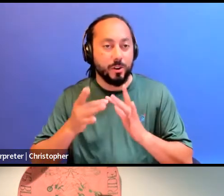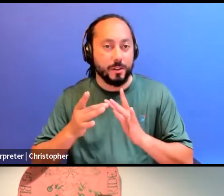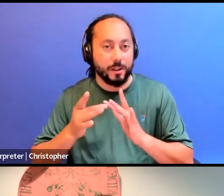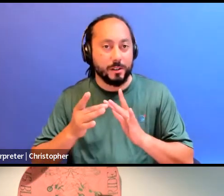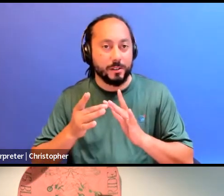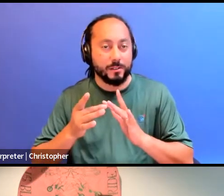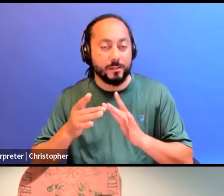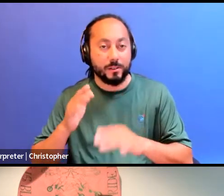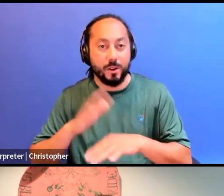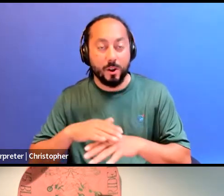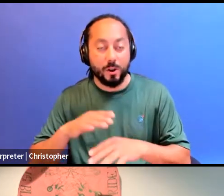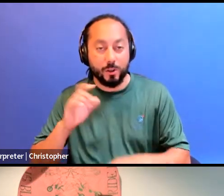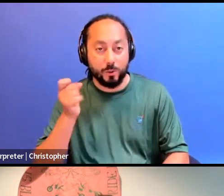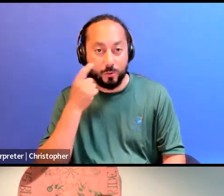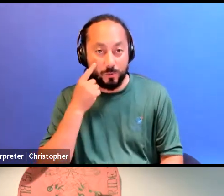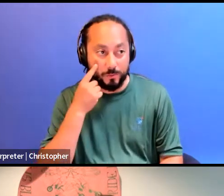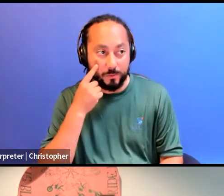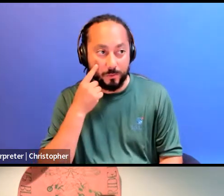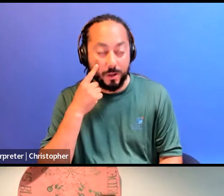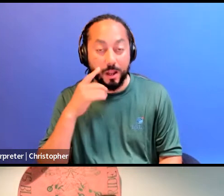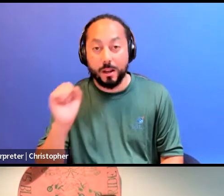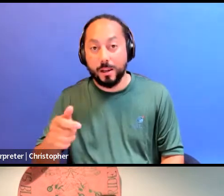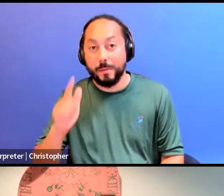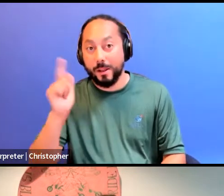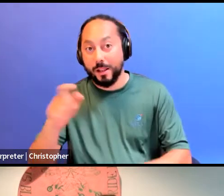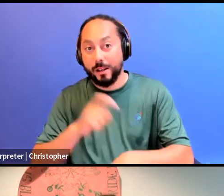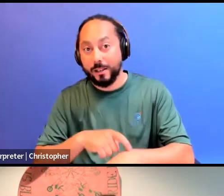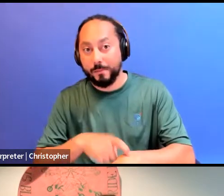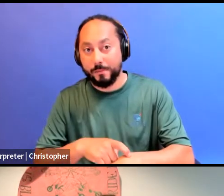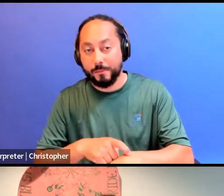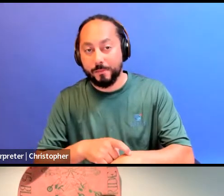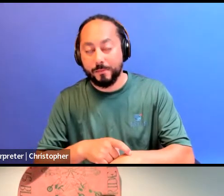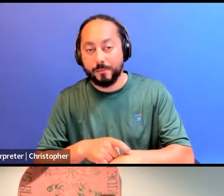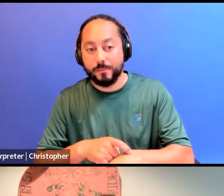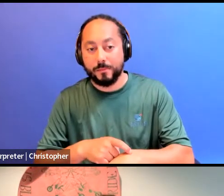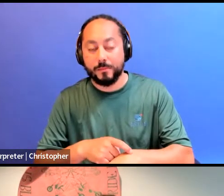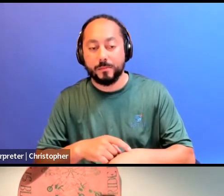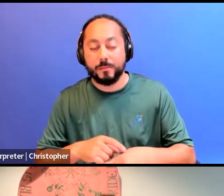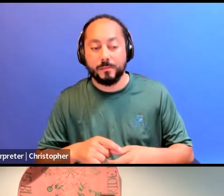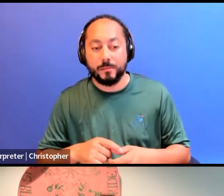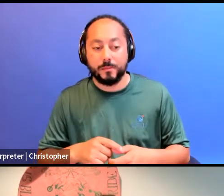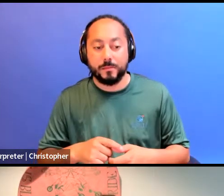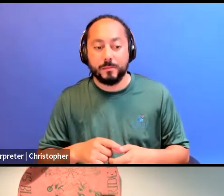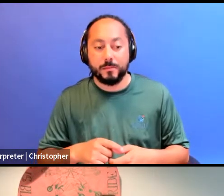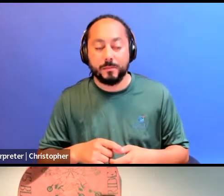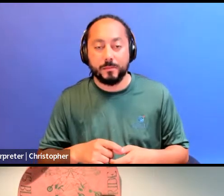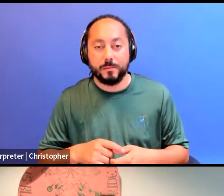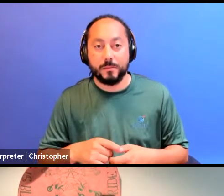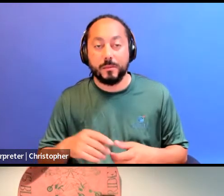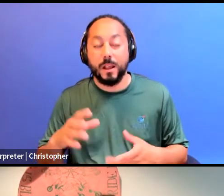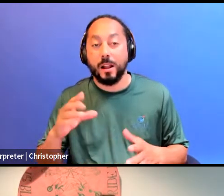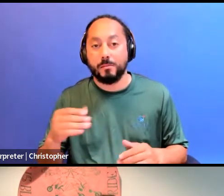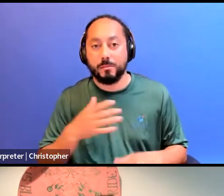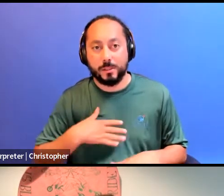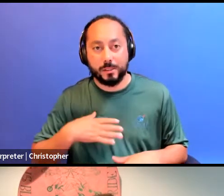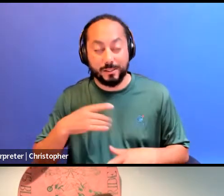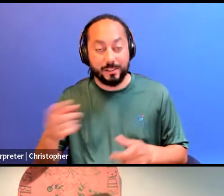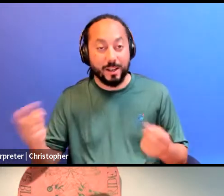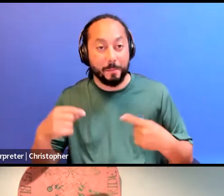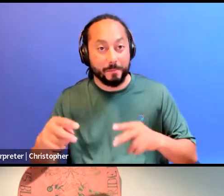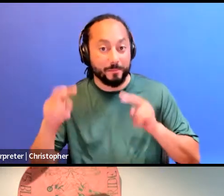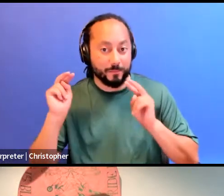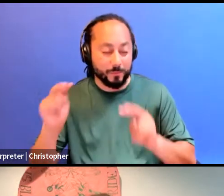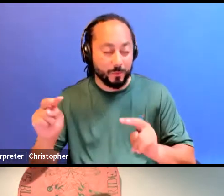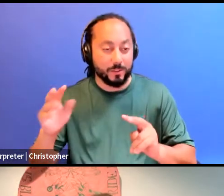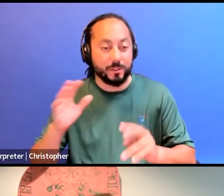viewed at a later time. Please view them. Please, you know, attend our